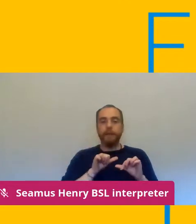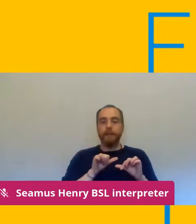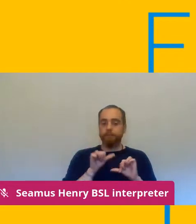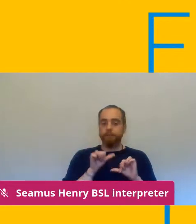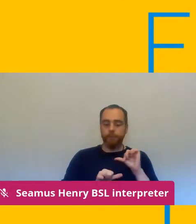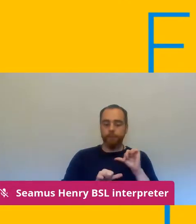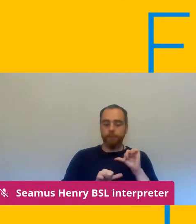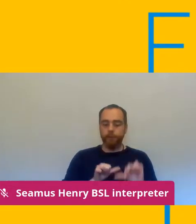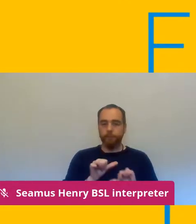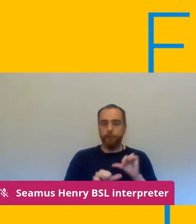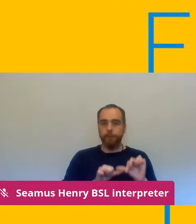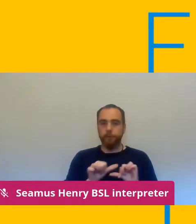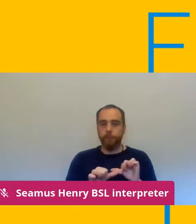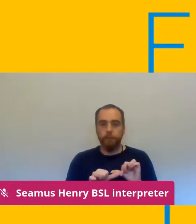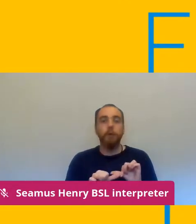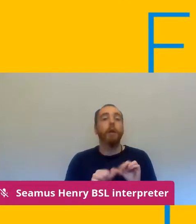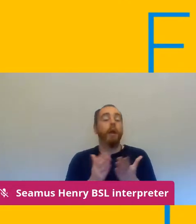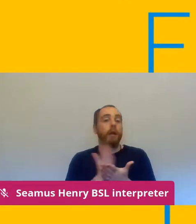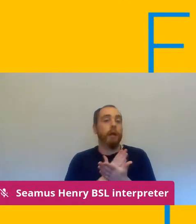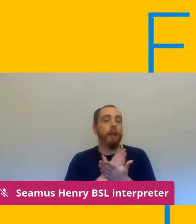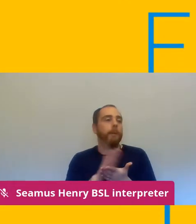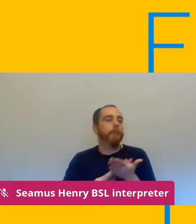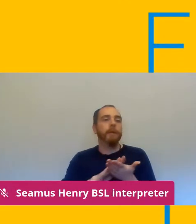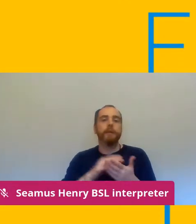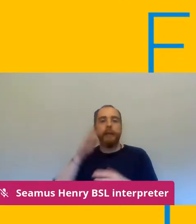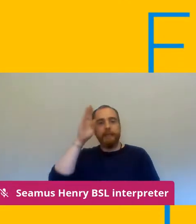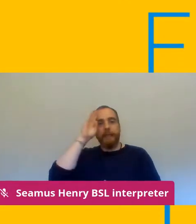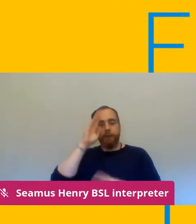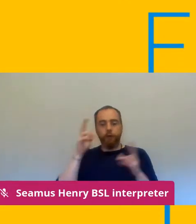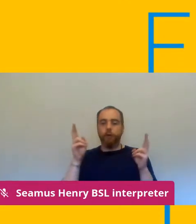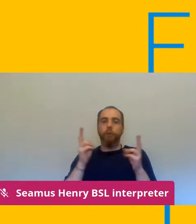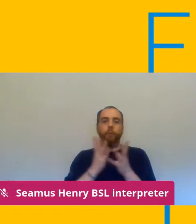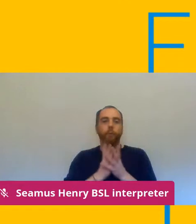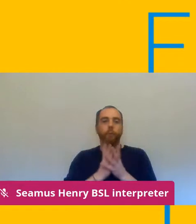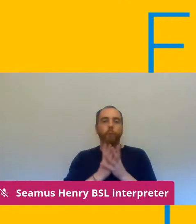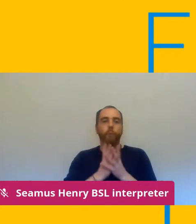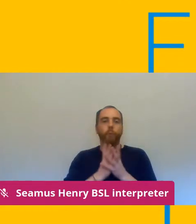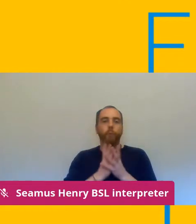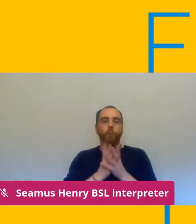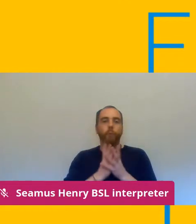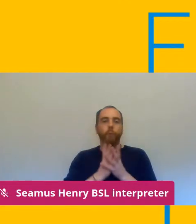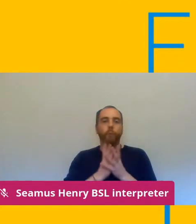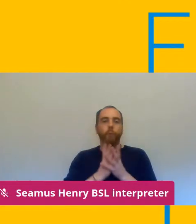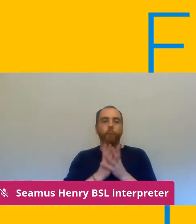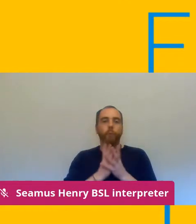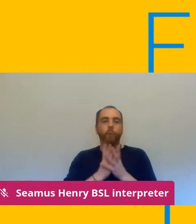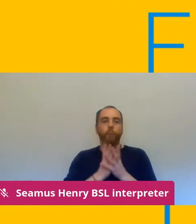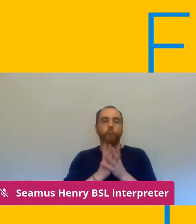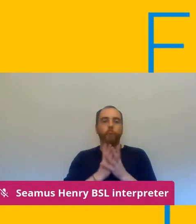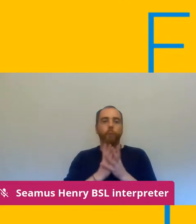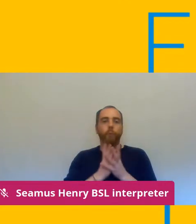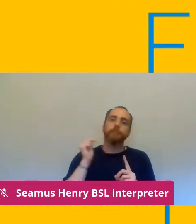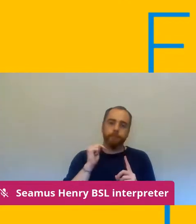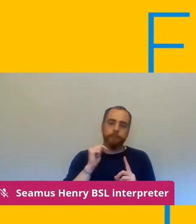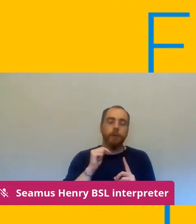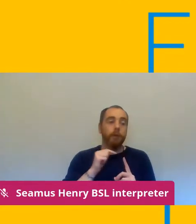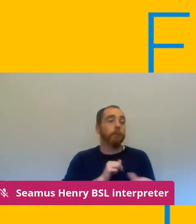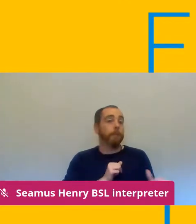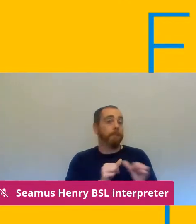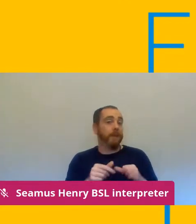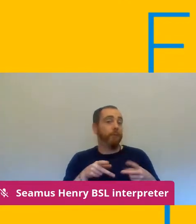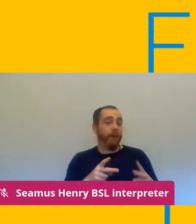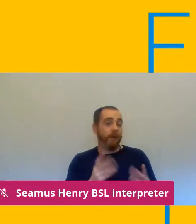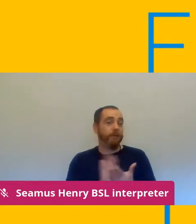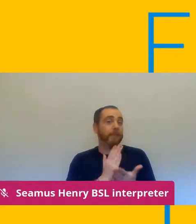danger so that has to be the priority that is the quickest and most uh effective way that we can uh ensure people's health and safety in the workplace